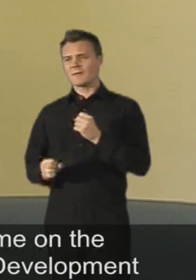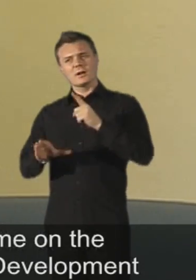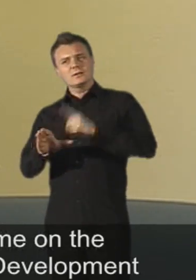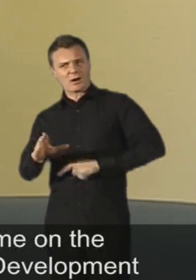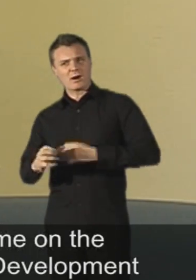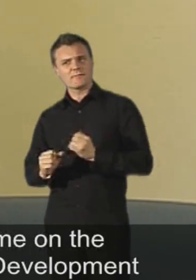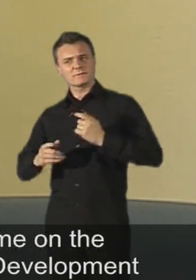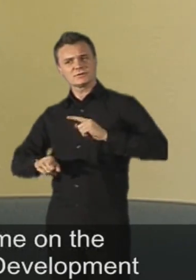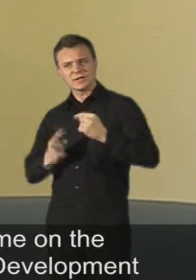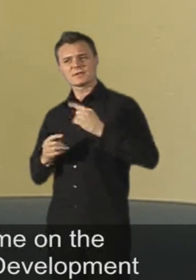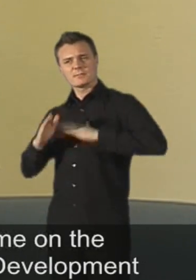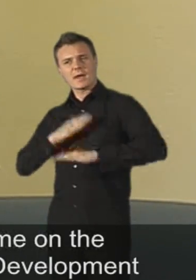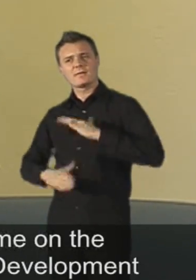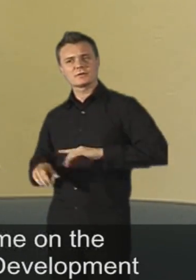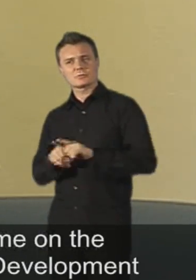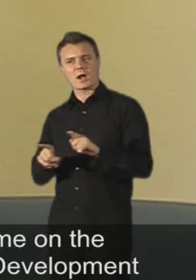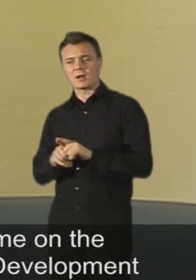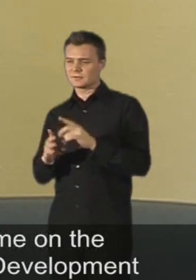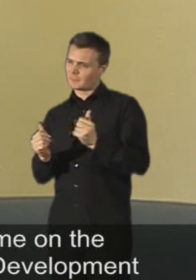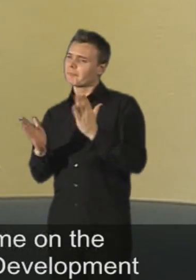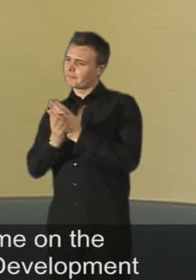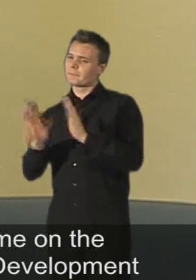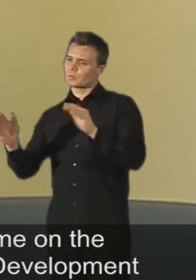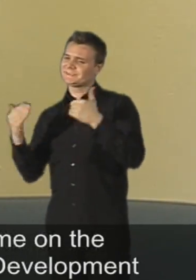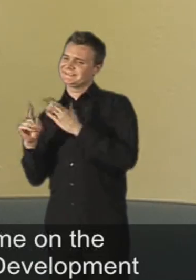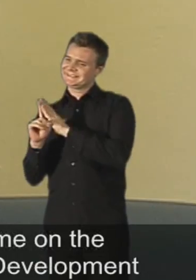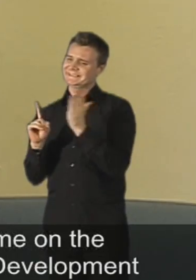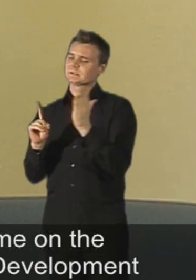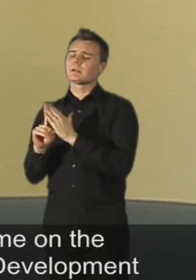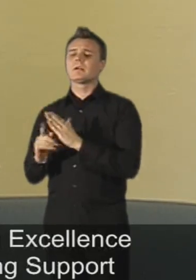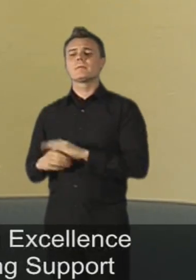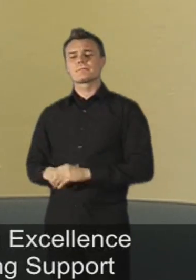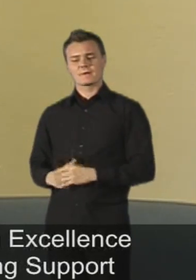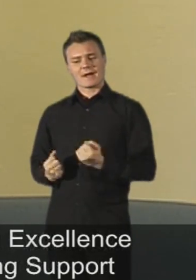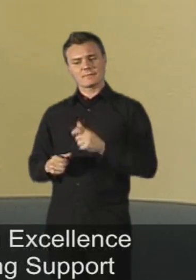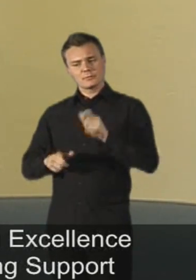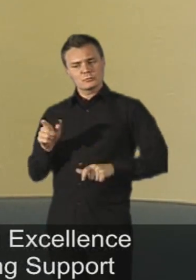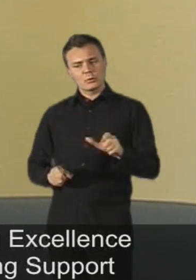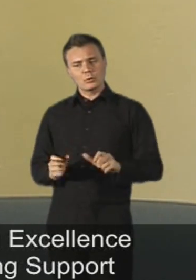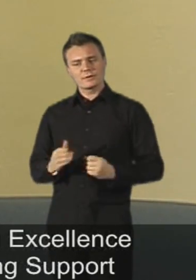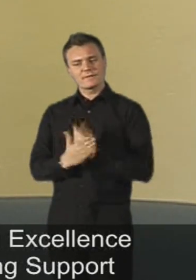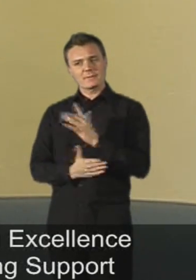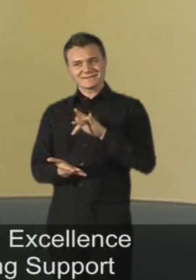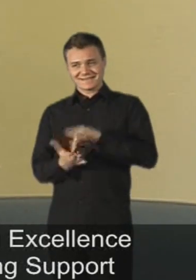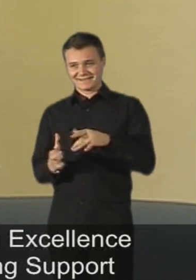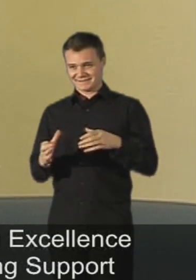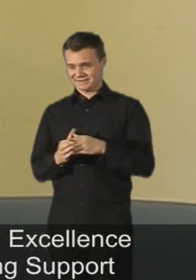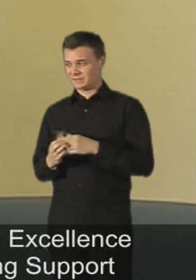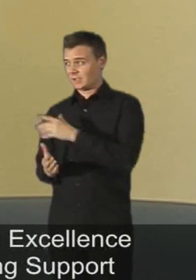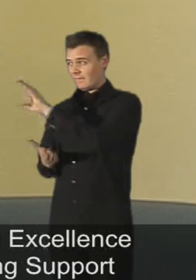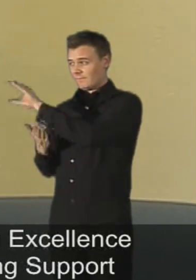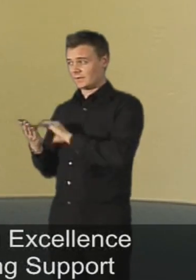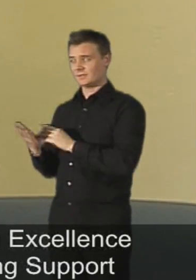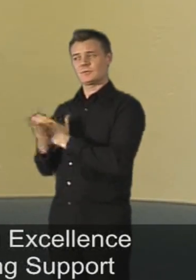with very challenging behaviour as well, some on the autistic spectrum. We have a pupil development centre here which is funded through Excellence in